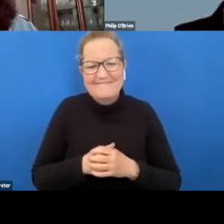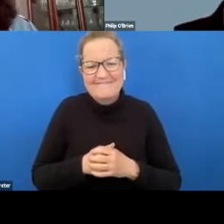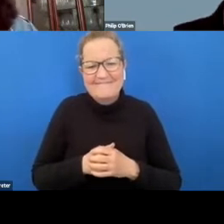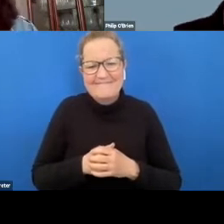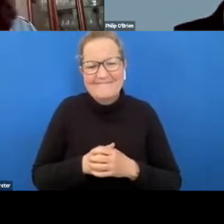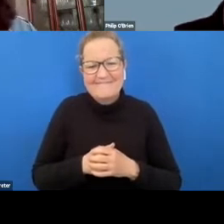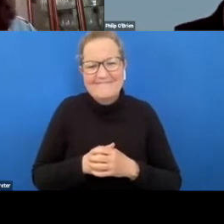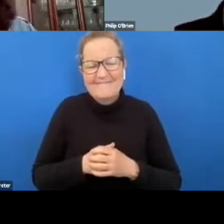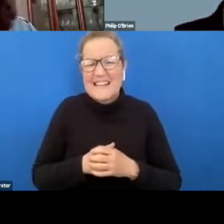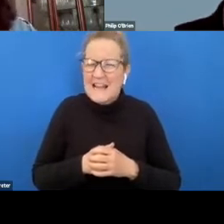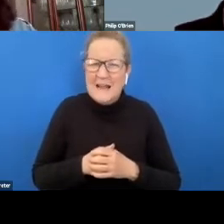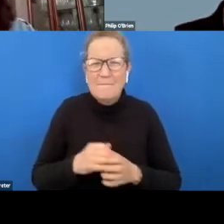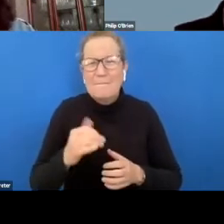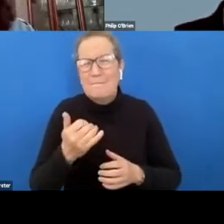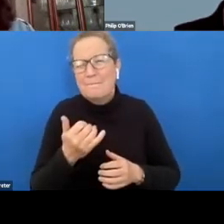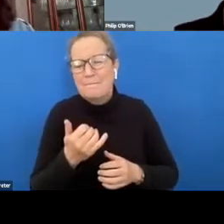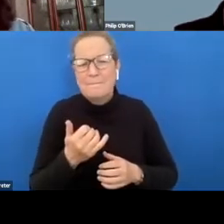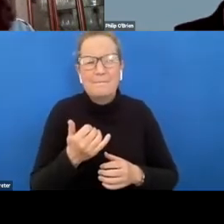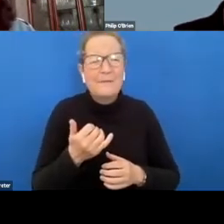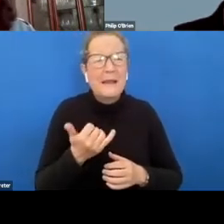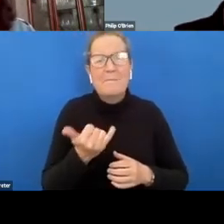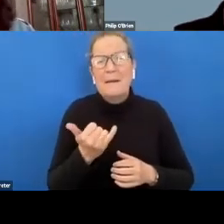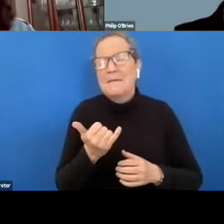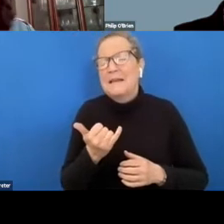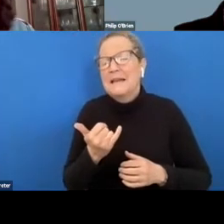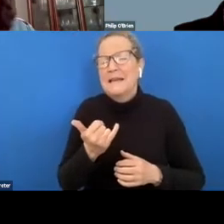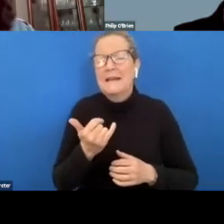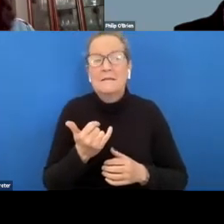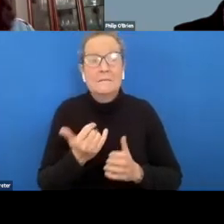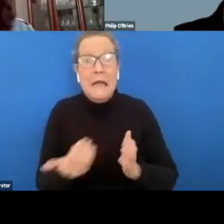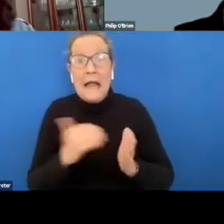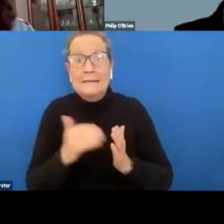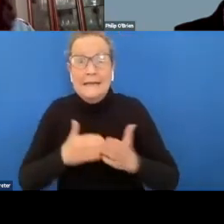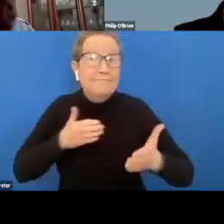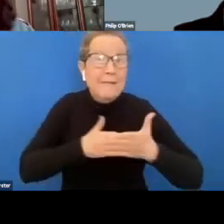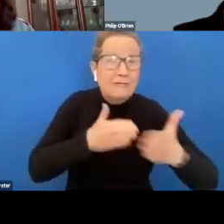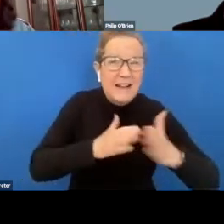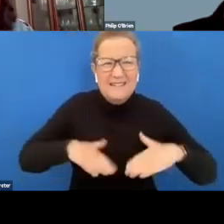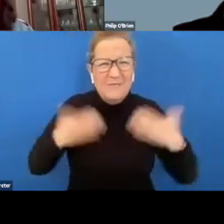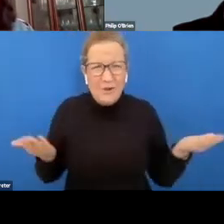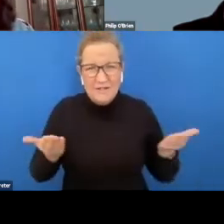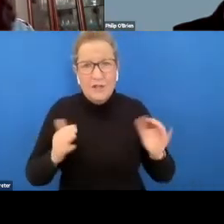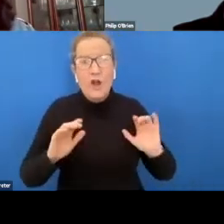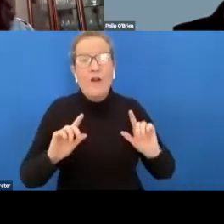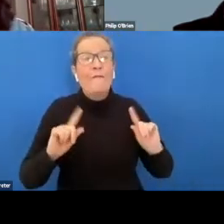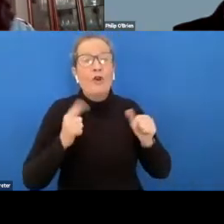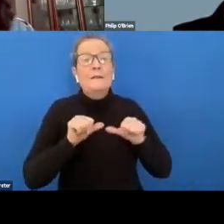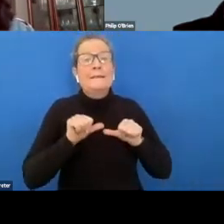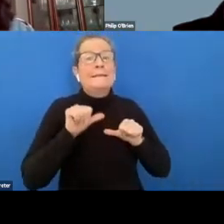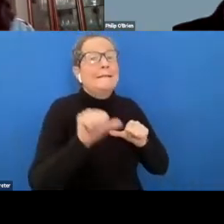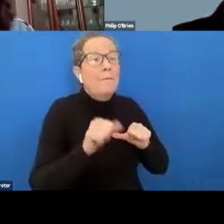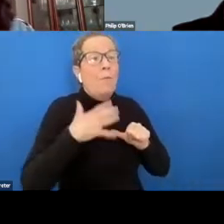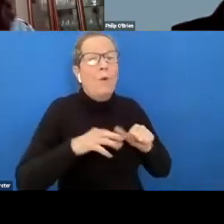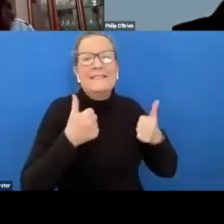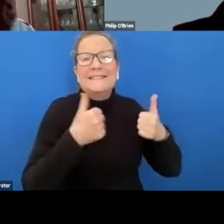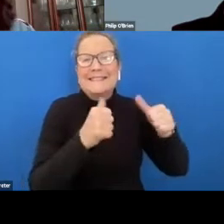okay yeah mainly you don't want to put too many barriers because you want to want to try and get through your first step um i mean